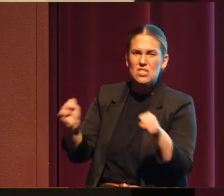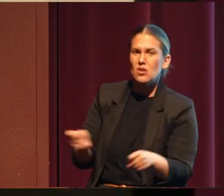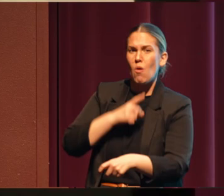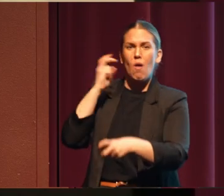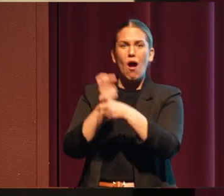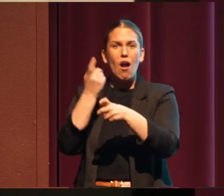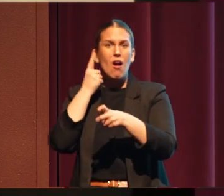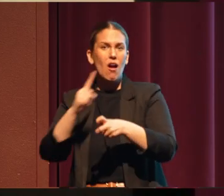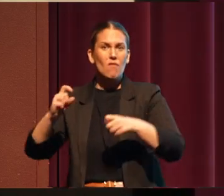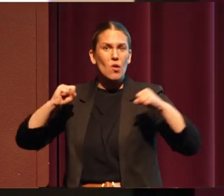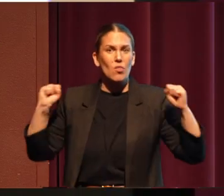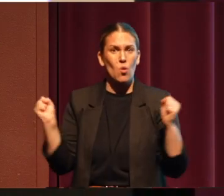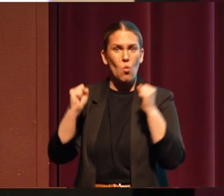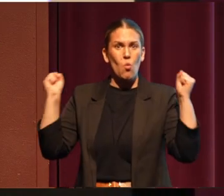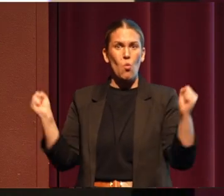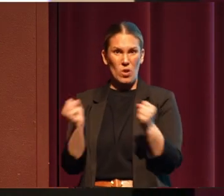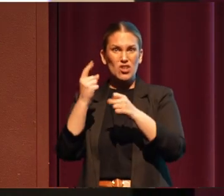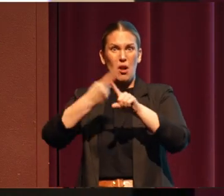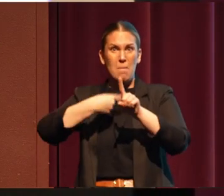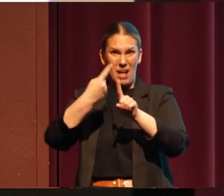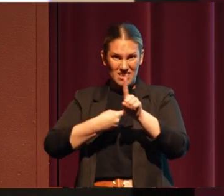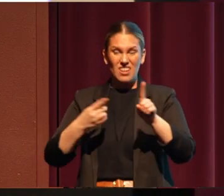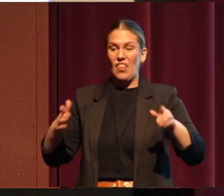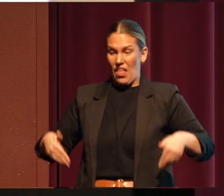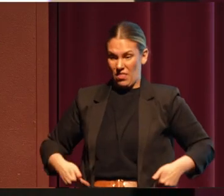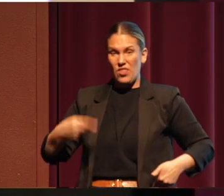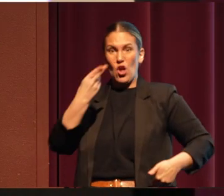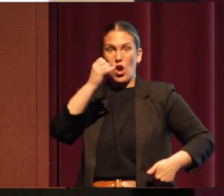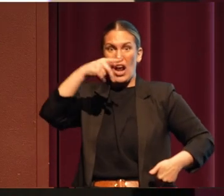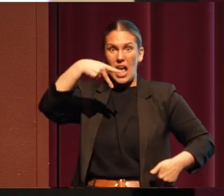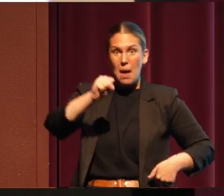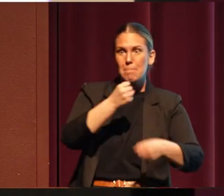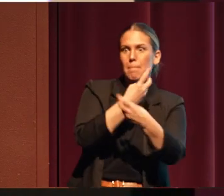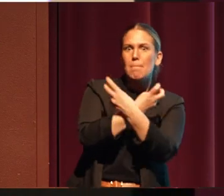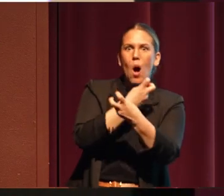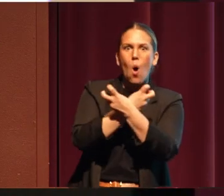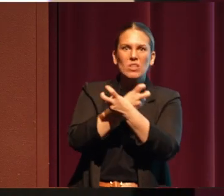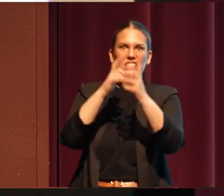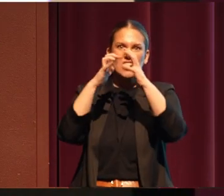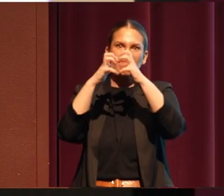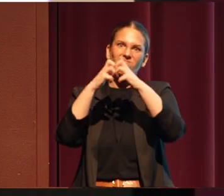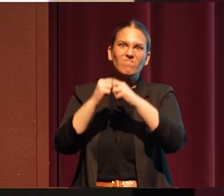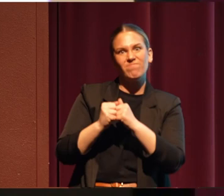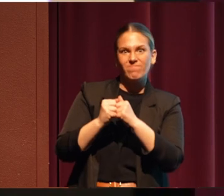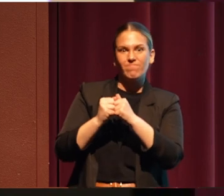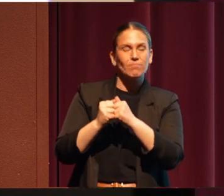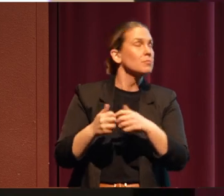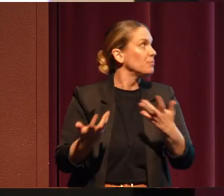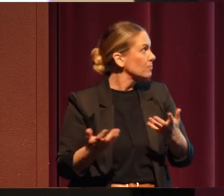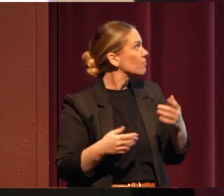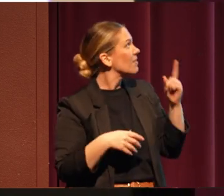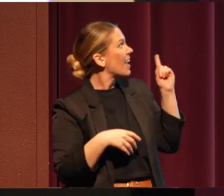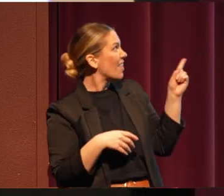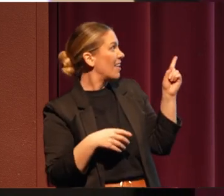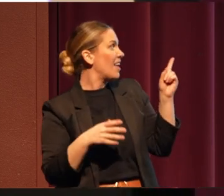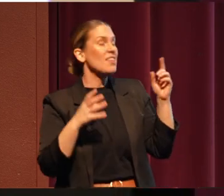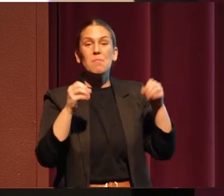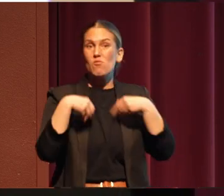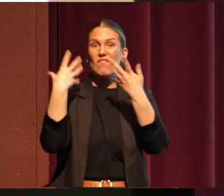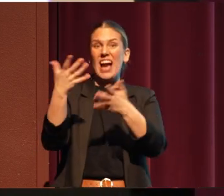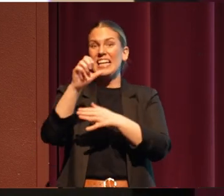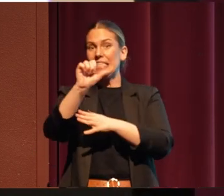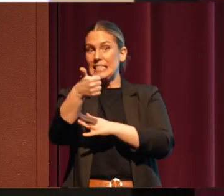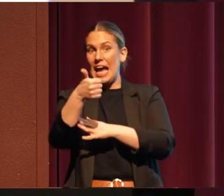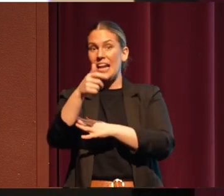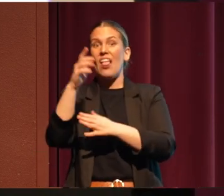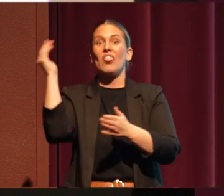they literally ground down their hips. And the Klamath Marsh provided over 10,000 acres. Of